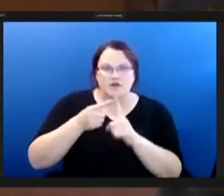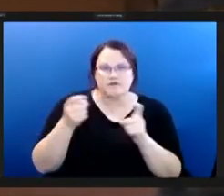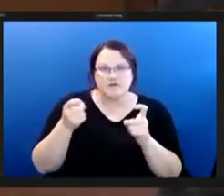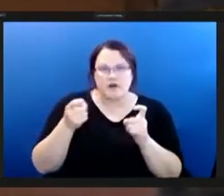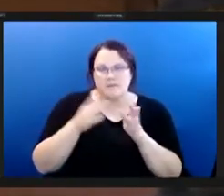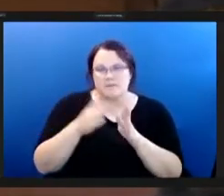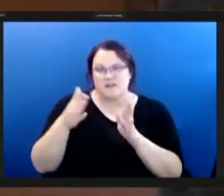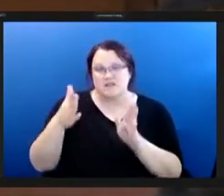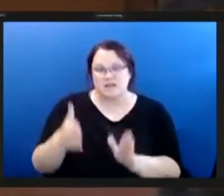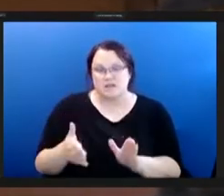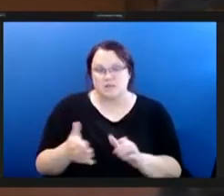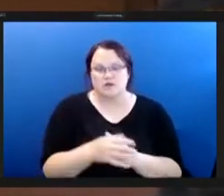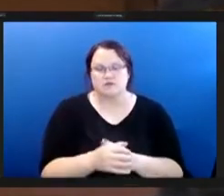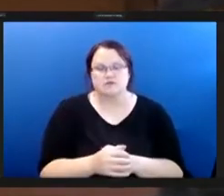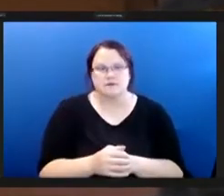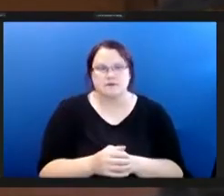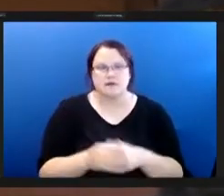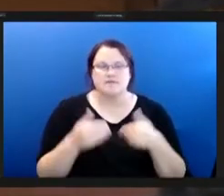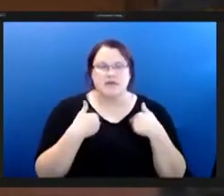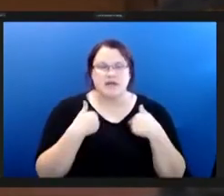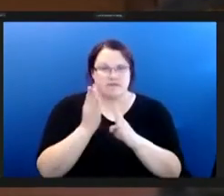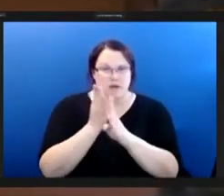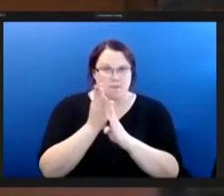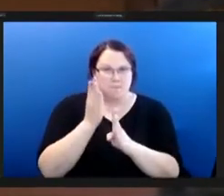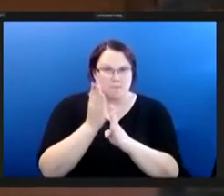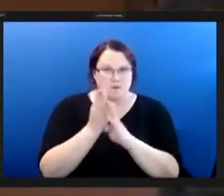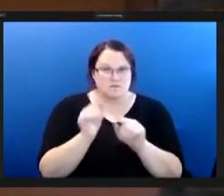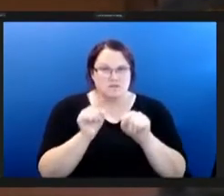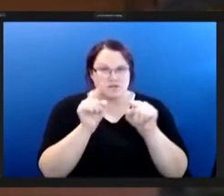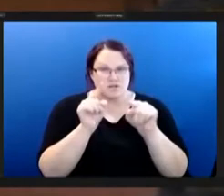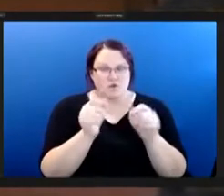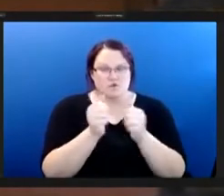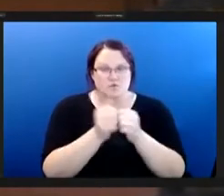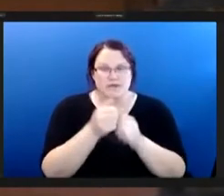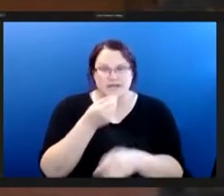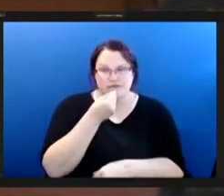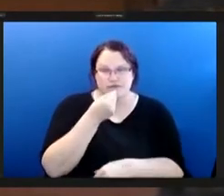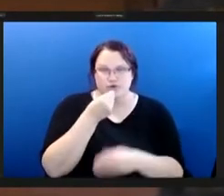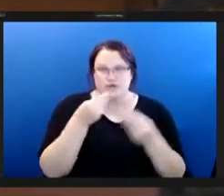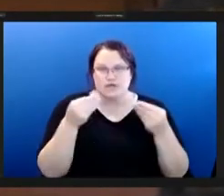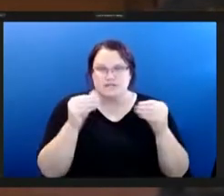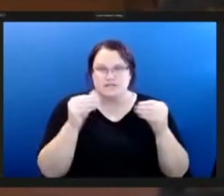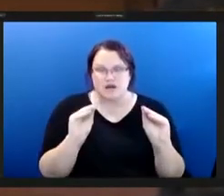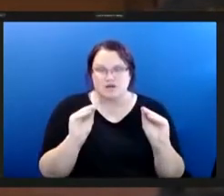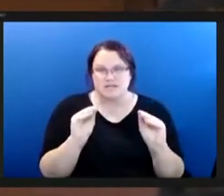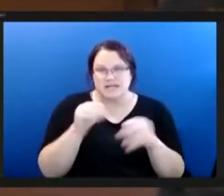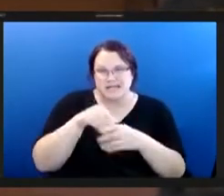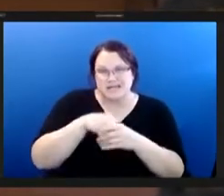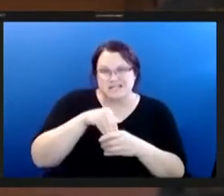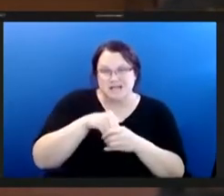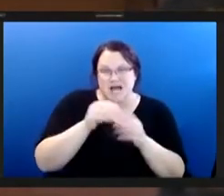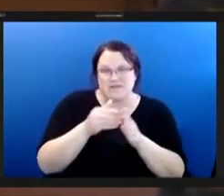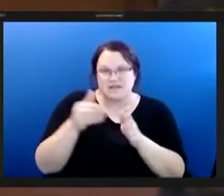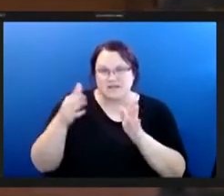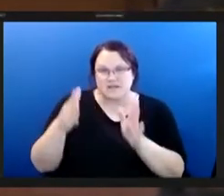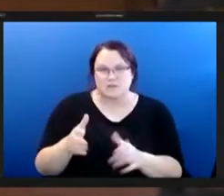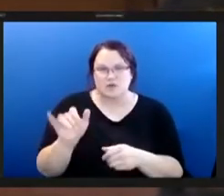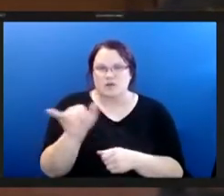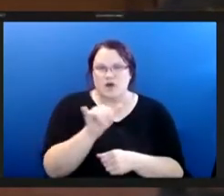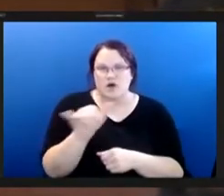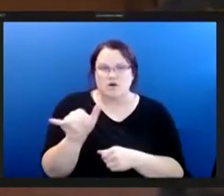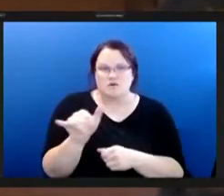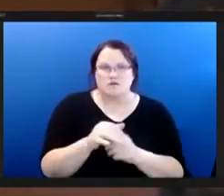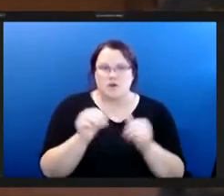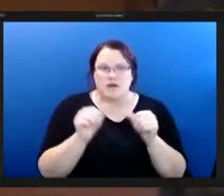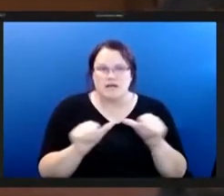they have a bus that goes out with the food and sells it within the neighborhood and also an area right